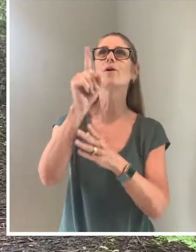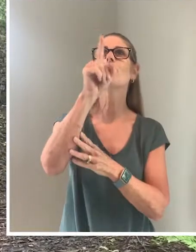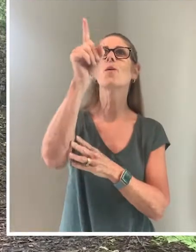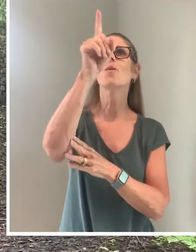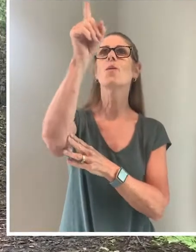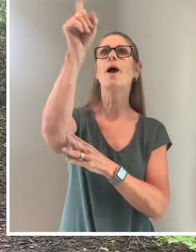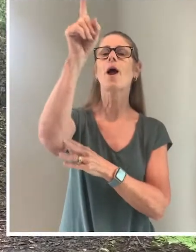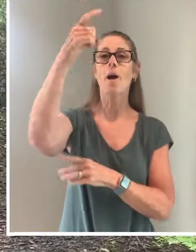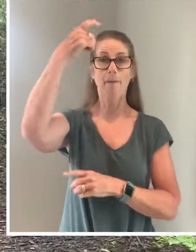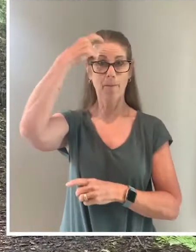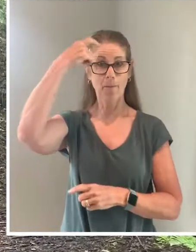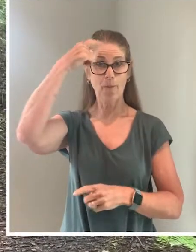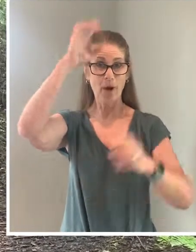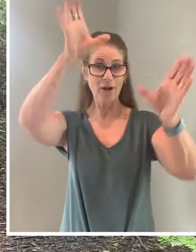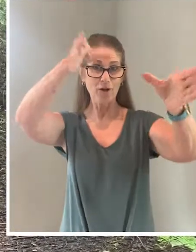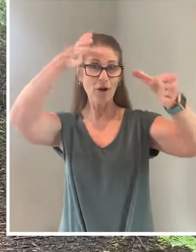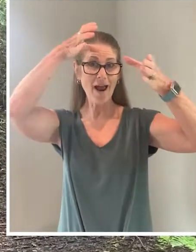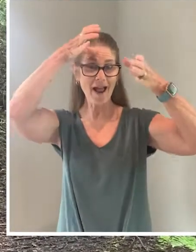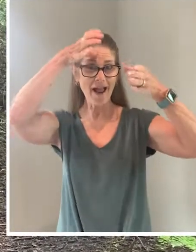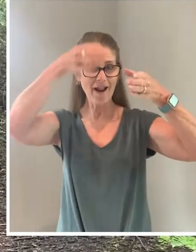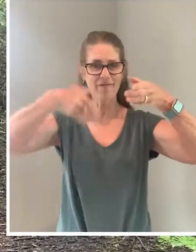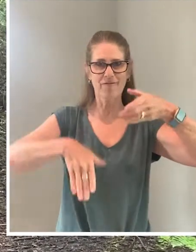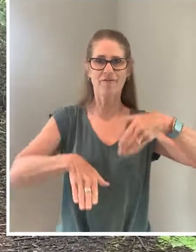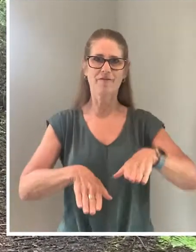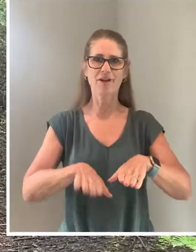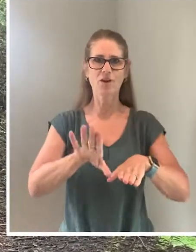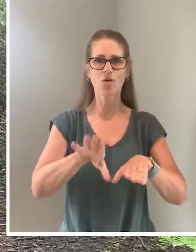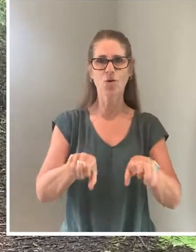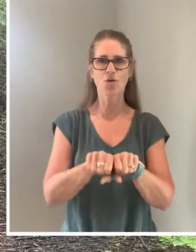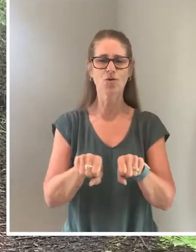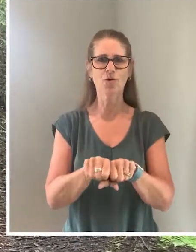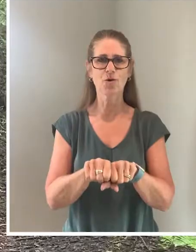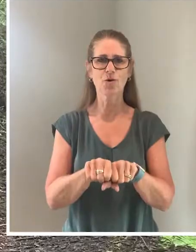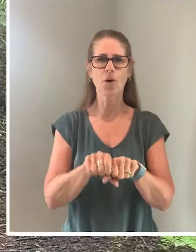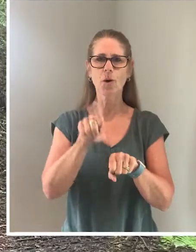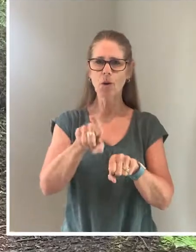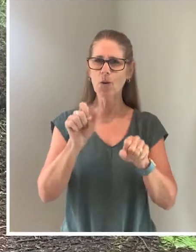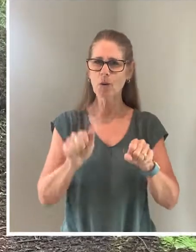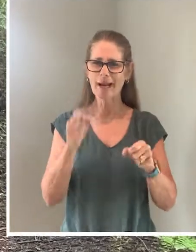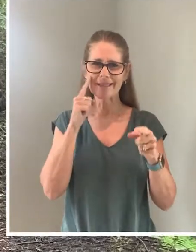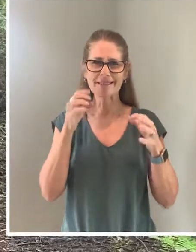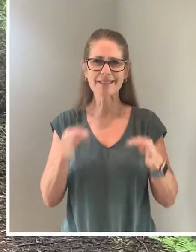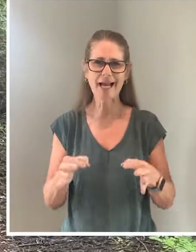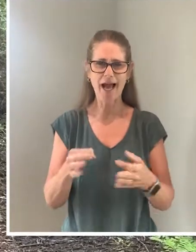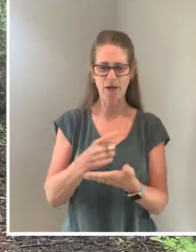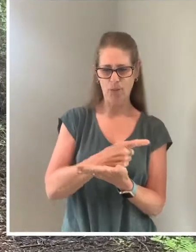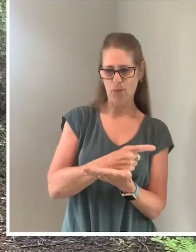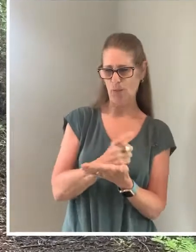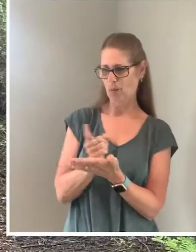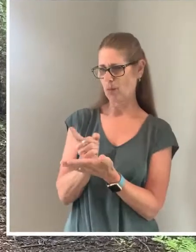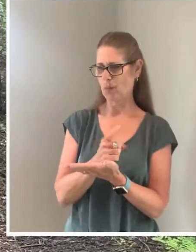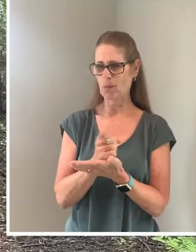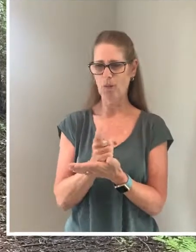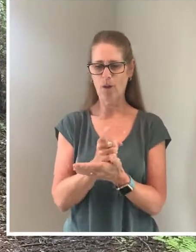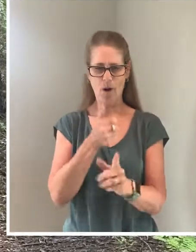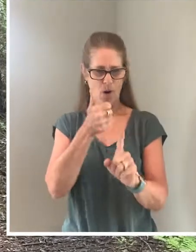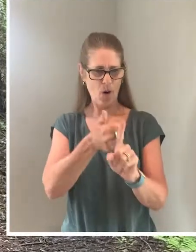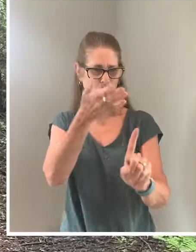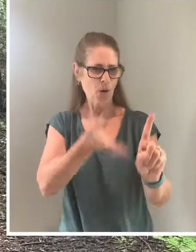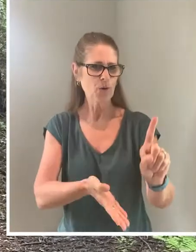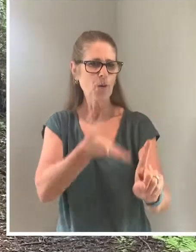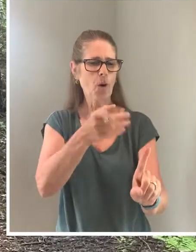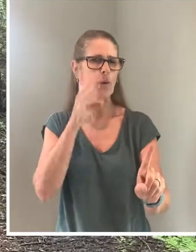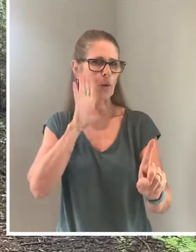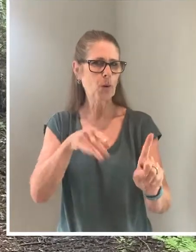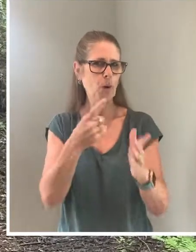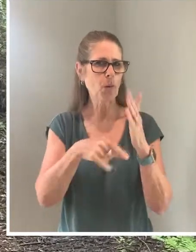You have brains in your head, and you have feet in your shoes. You can steal yourself any direction you choose. You're on your own, and you know